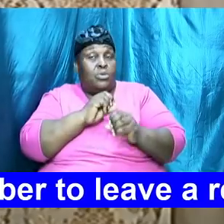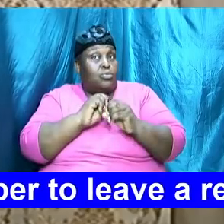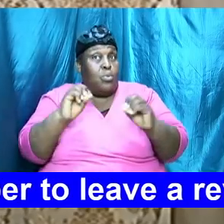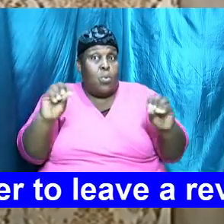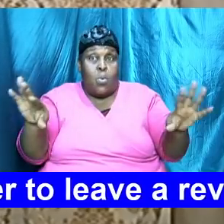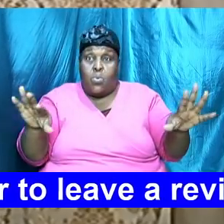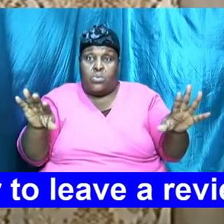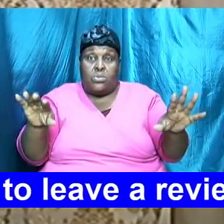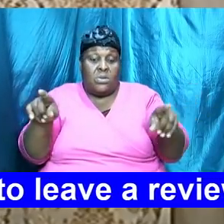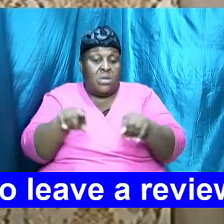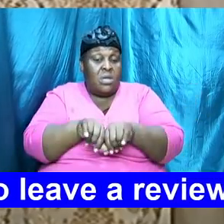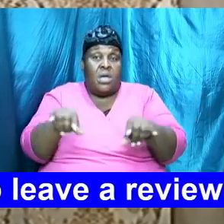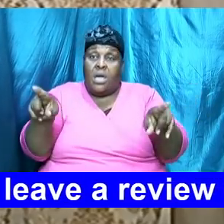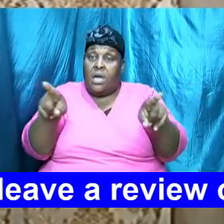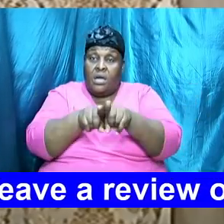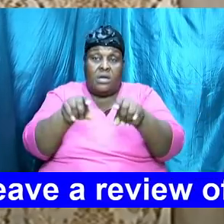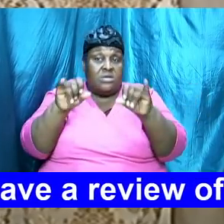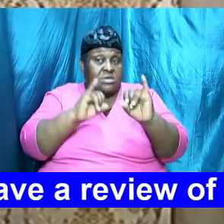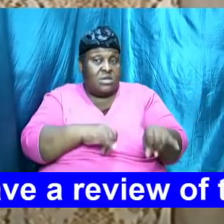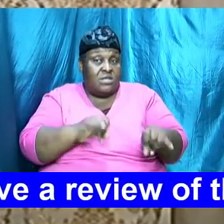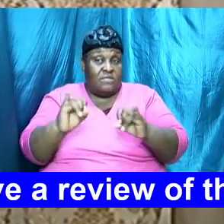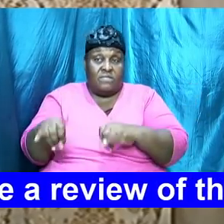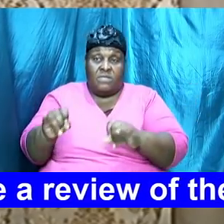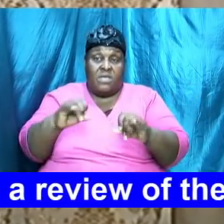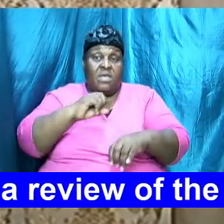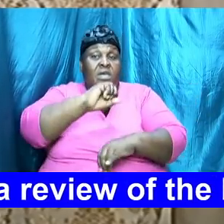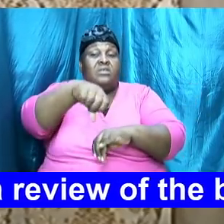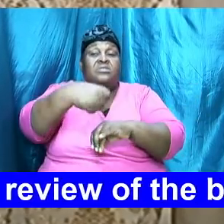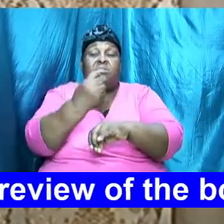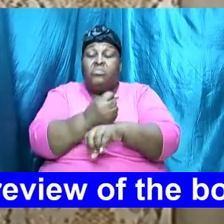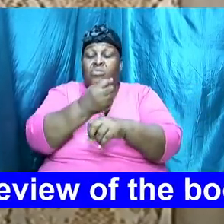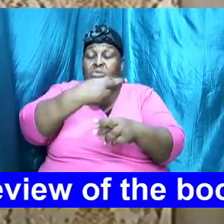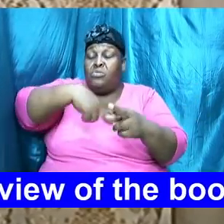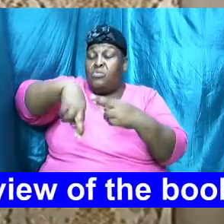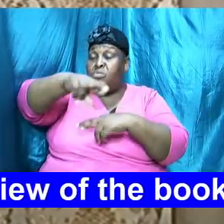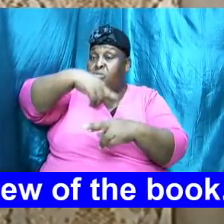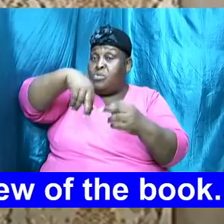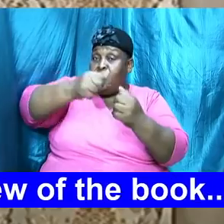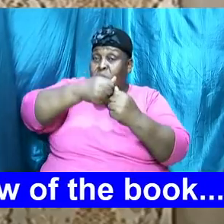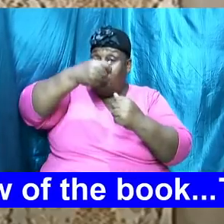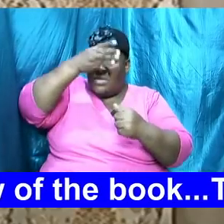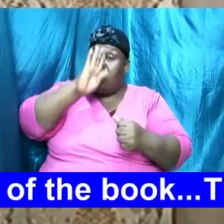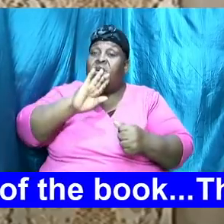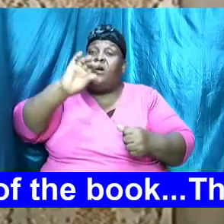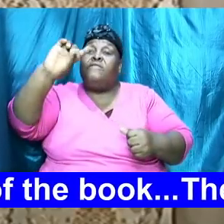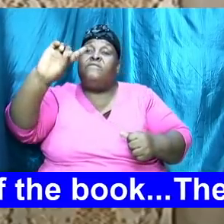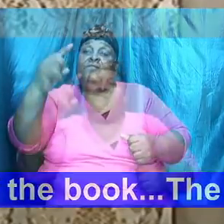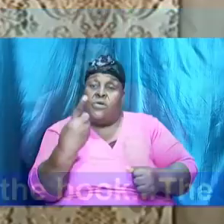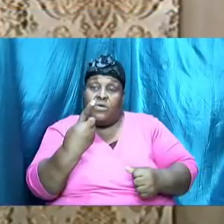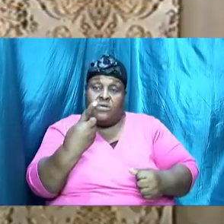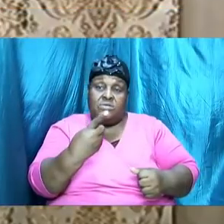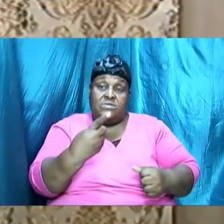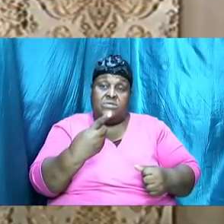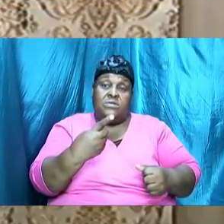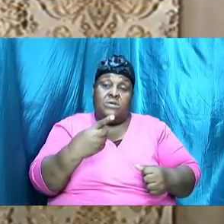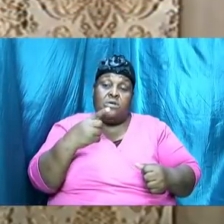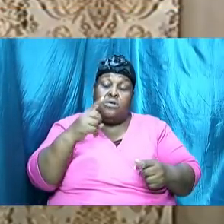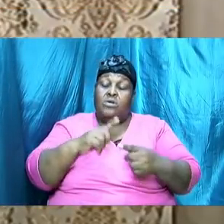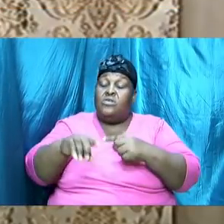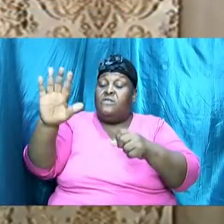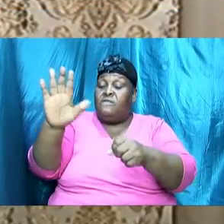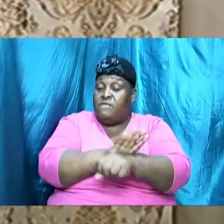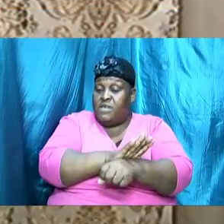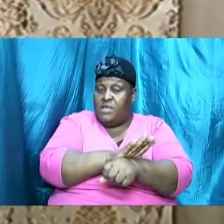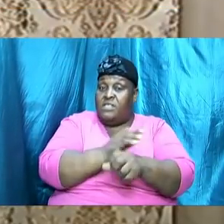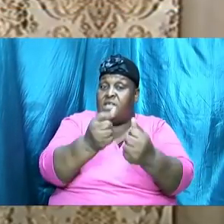individuals establish a relationship with God first to fill that place